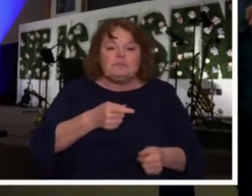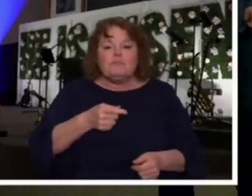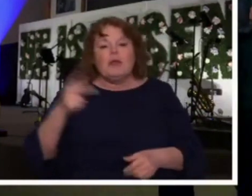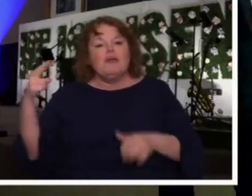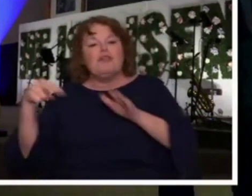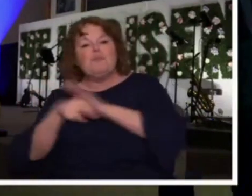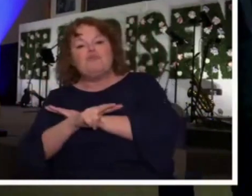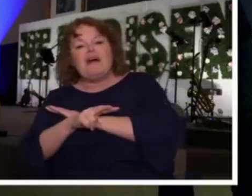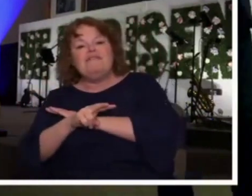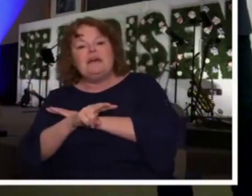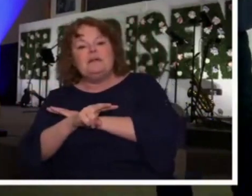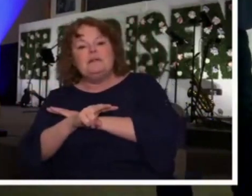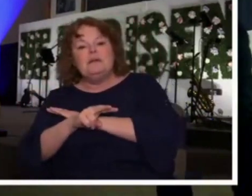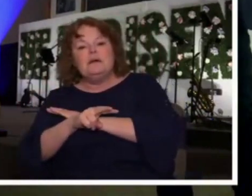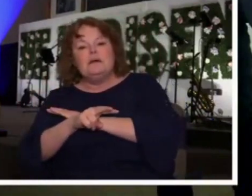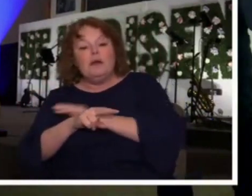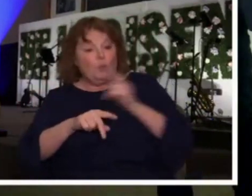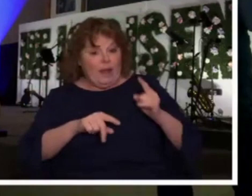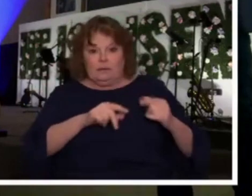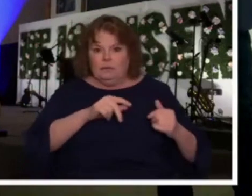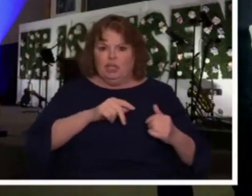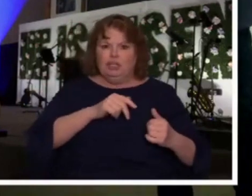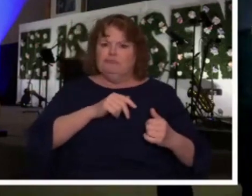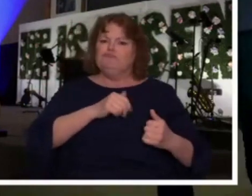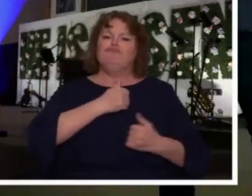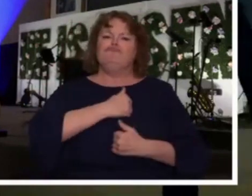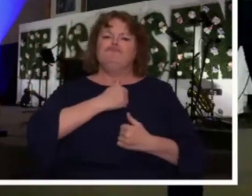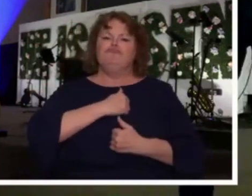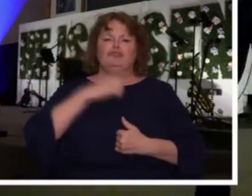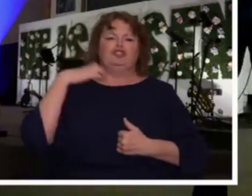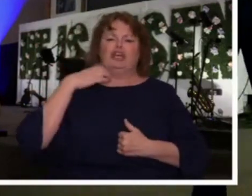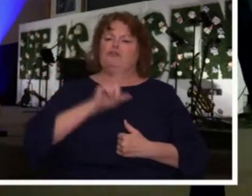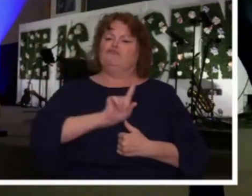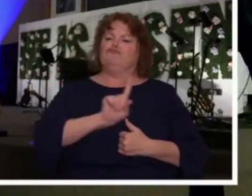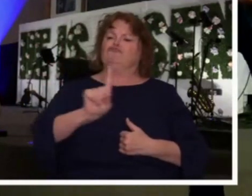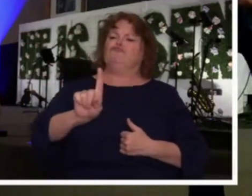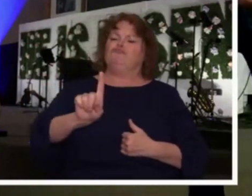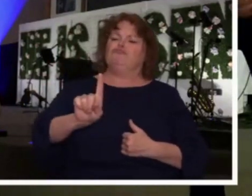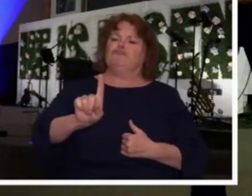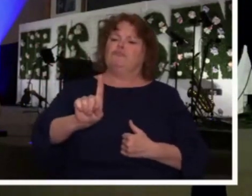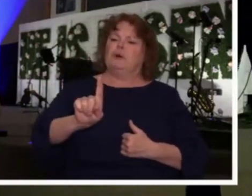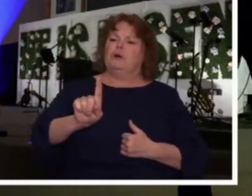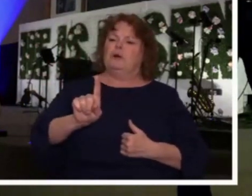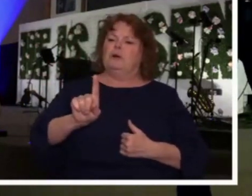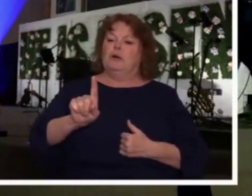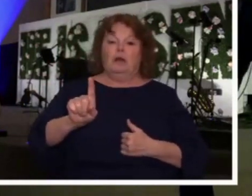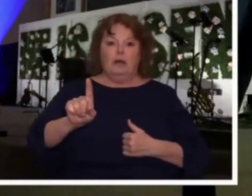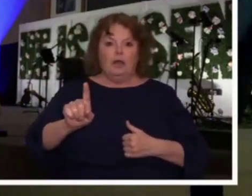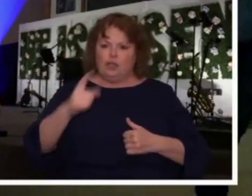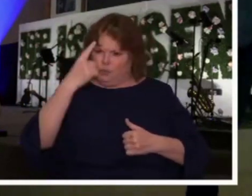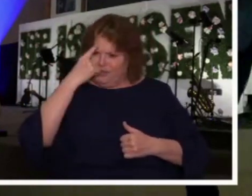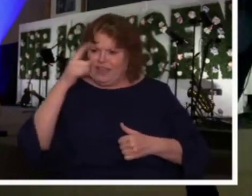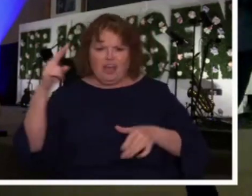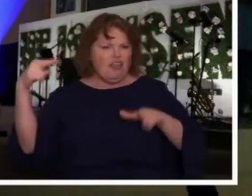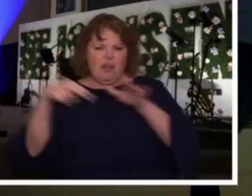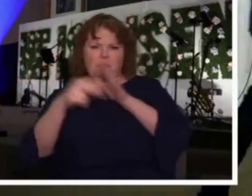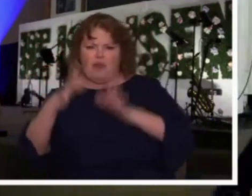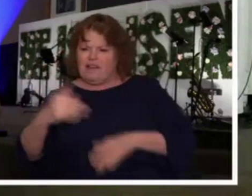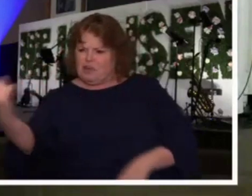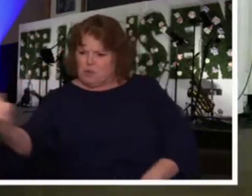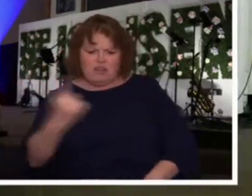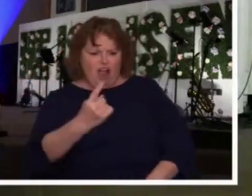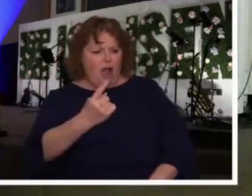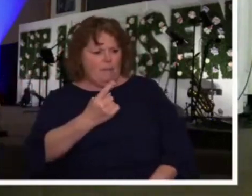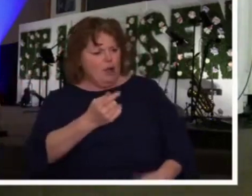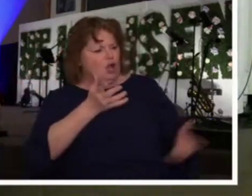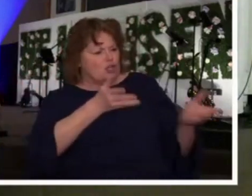humiliate him from the beginning going, you know, somebody of my stature. I would expect that the prophet would come and talk to me. But a servant was sent out and said, here's what the